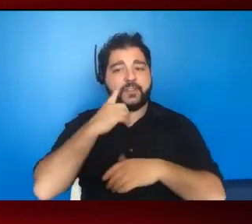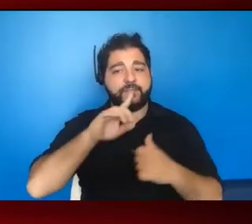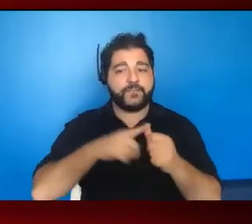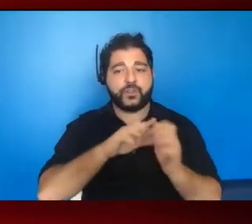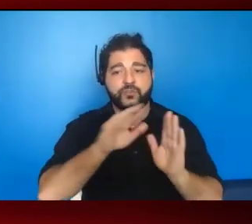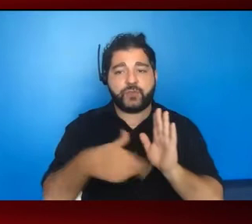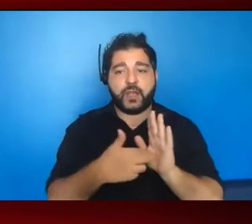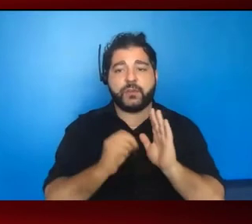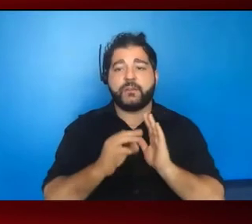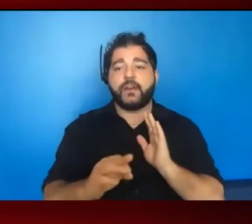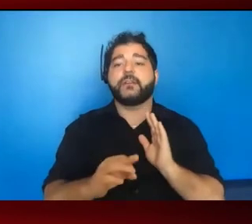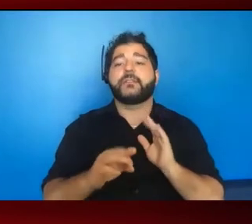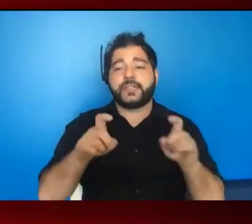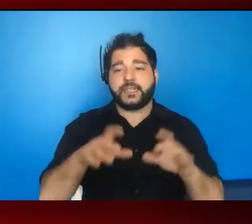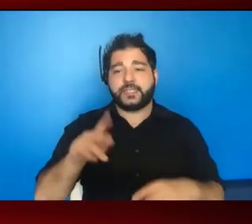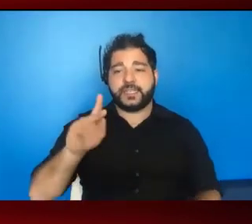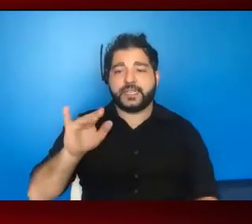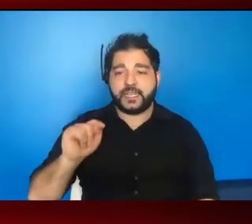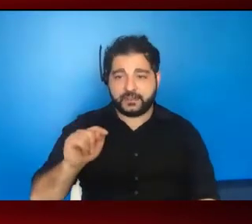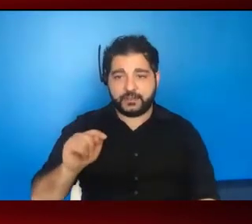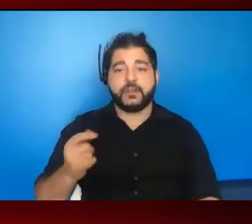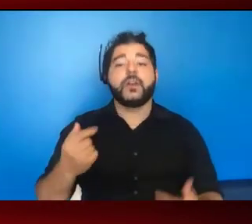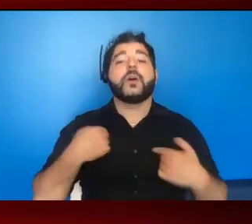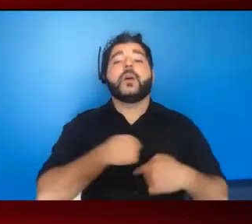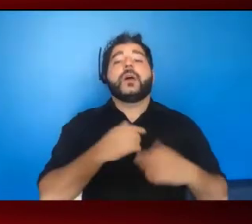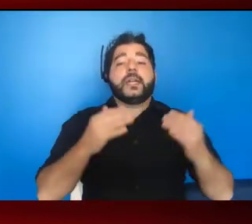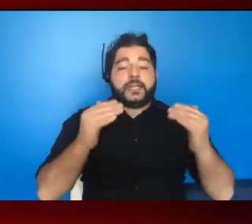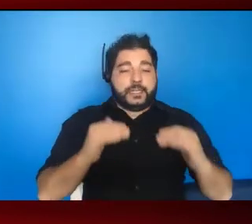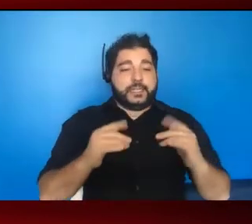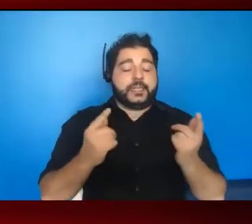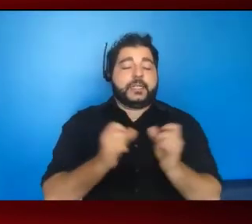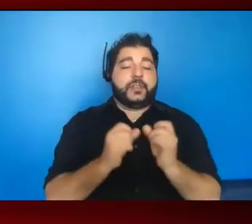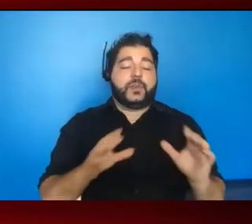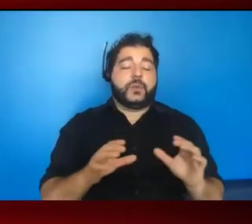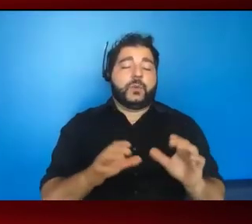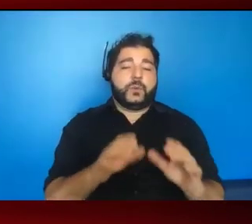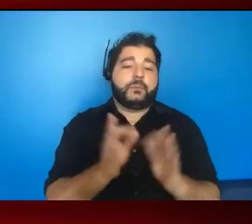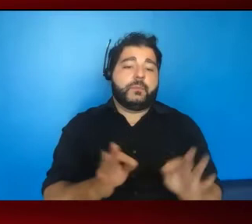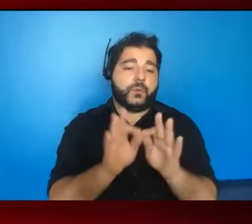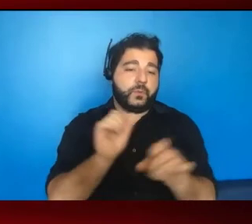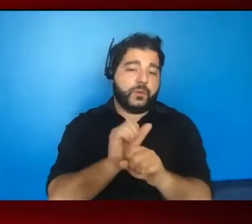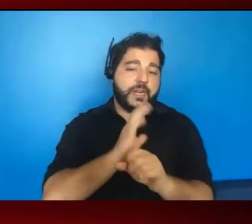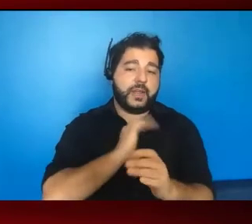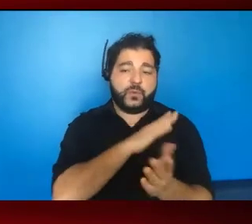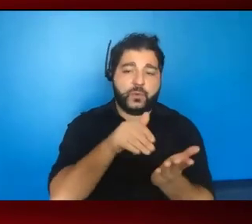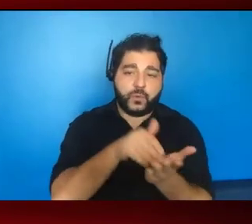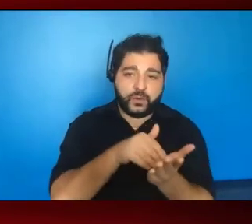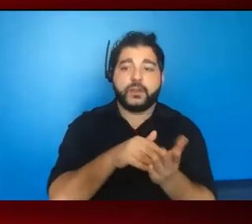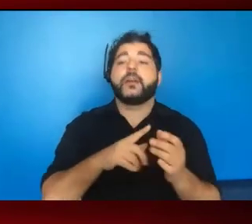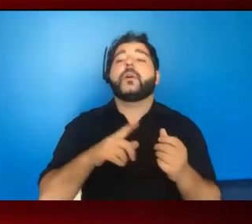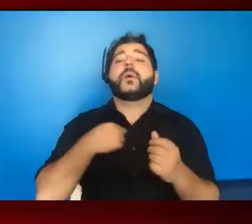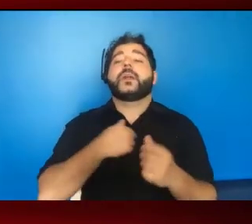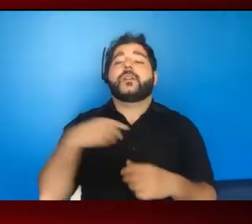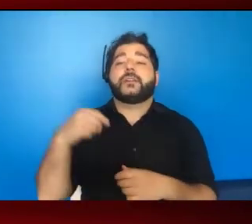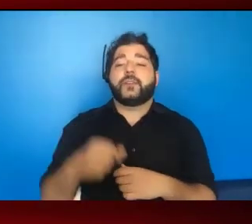of testing kits. We continue to do very important work at our core. One is funding our community-based